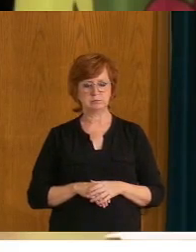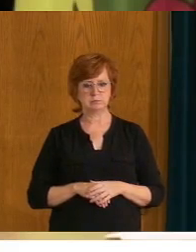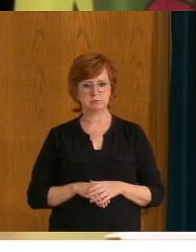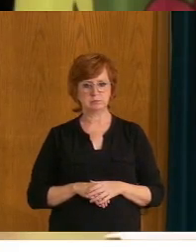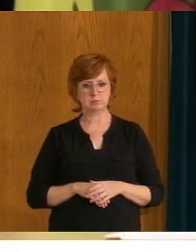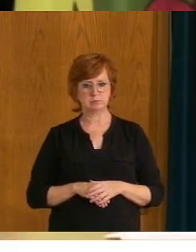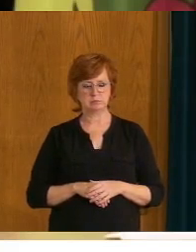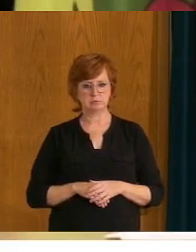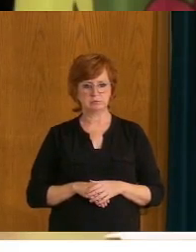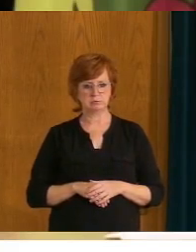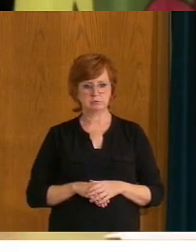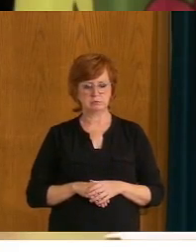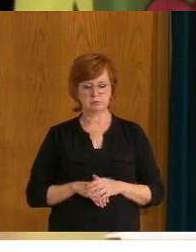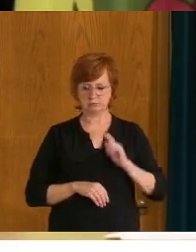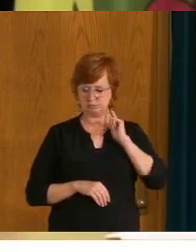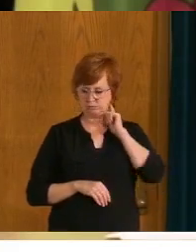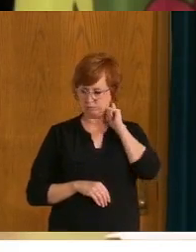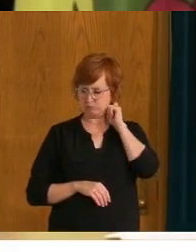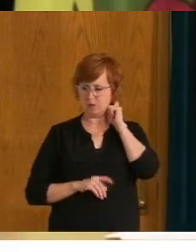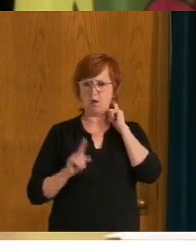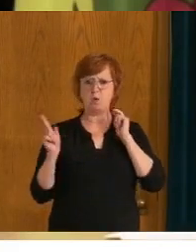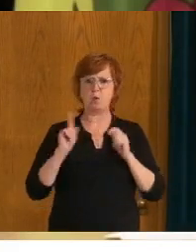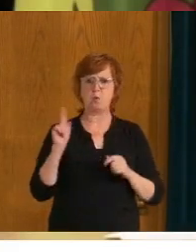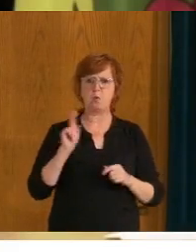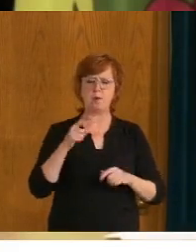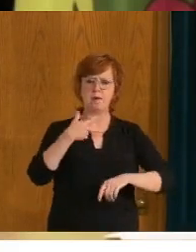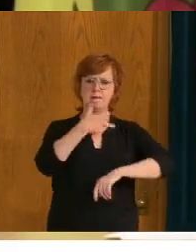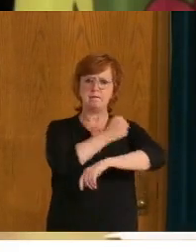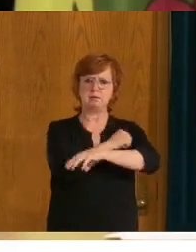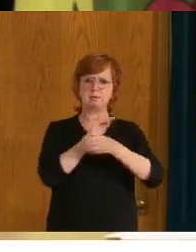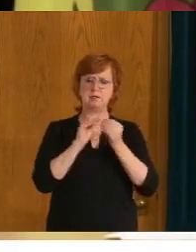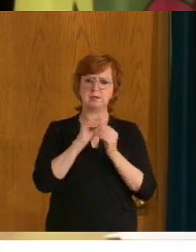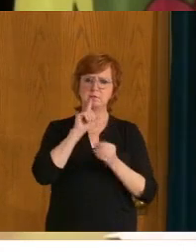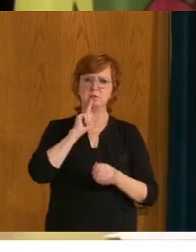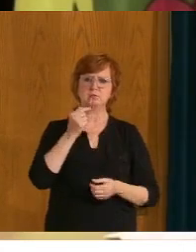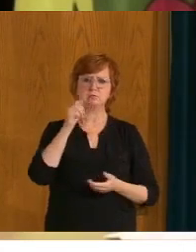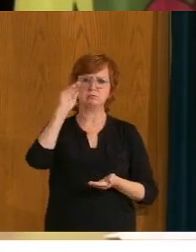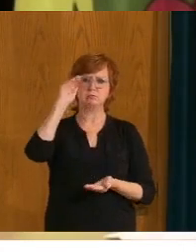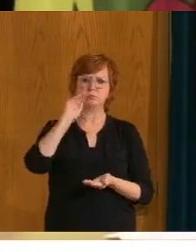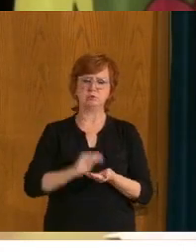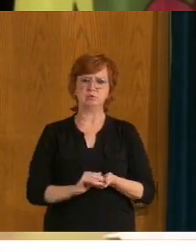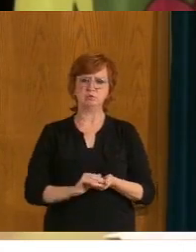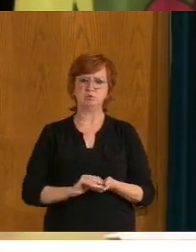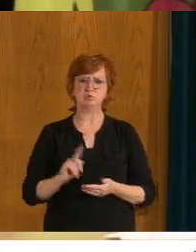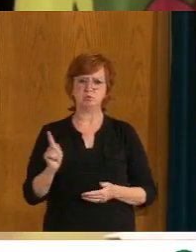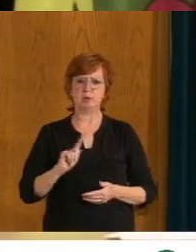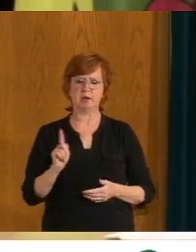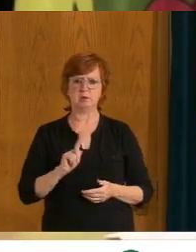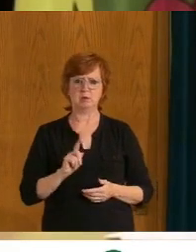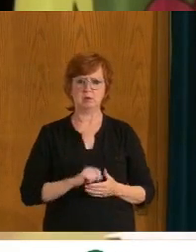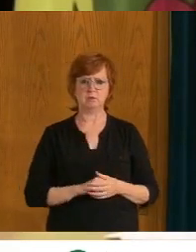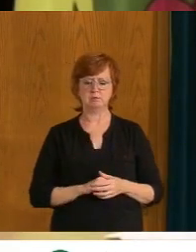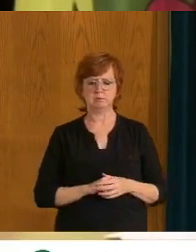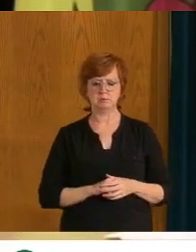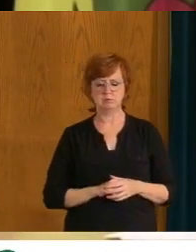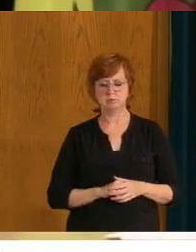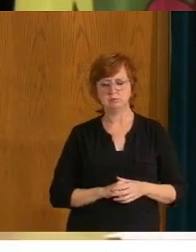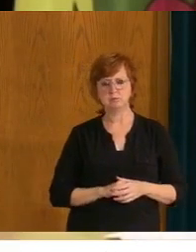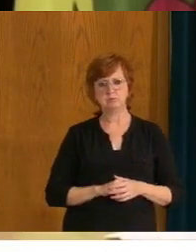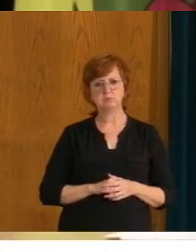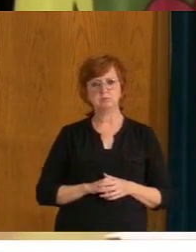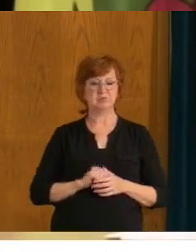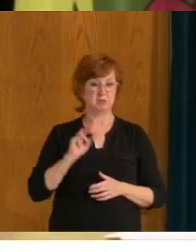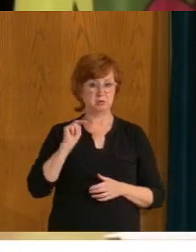rates are lower? Will the, I mean, where, will there be any information available on those zones?